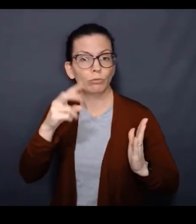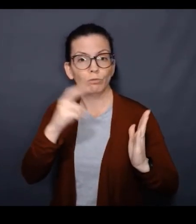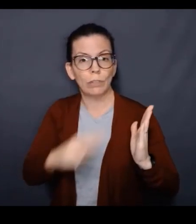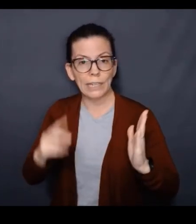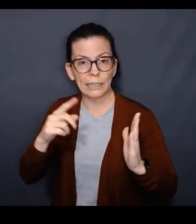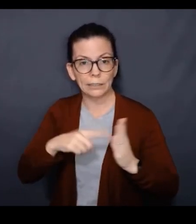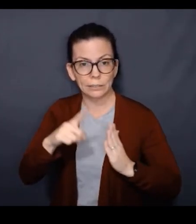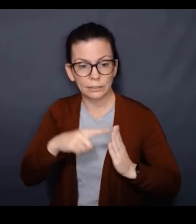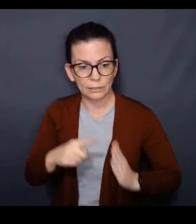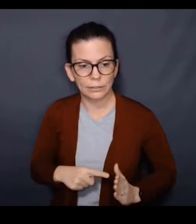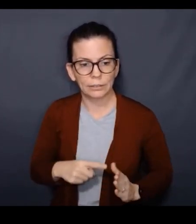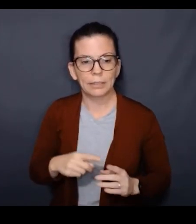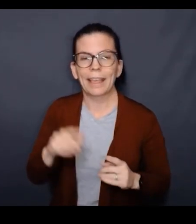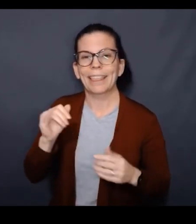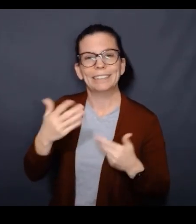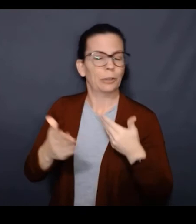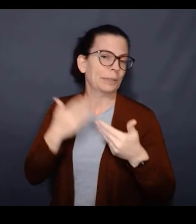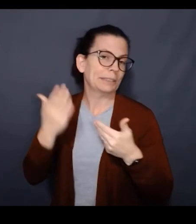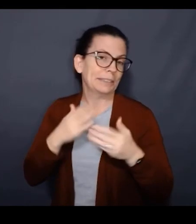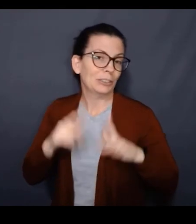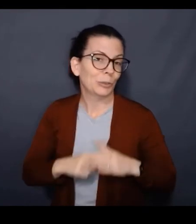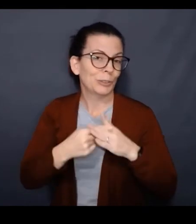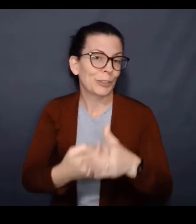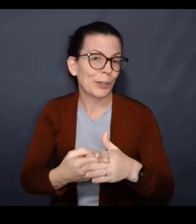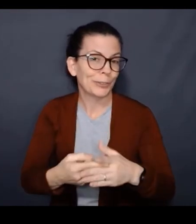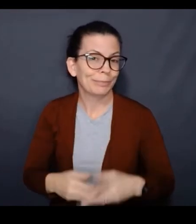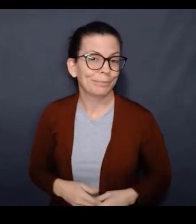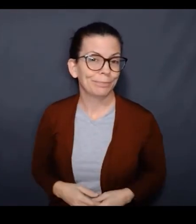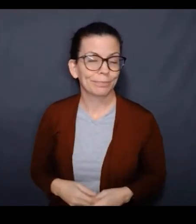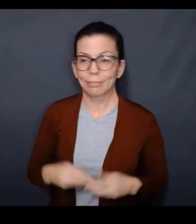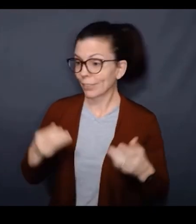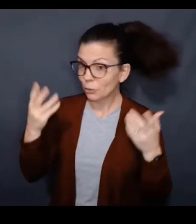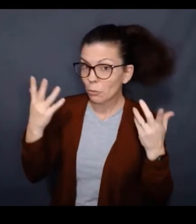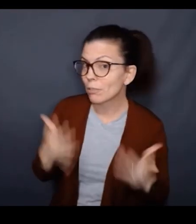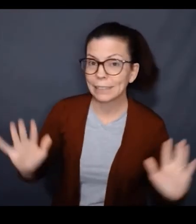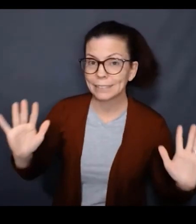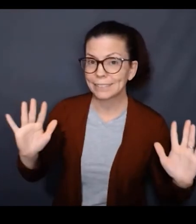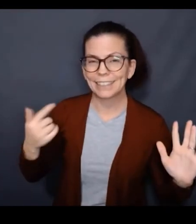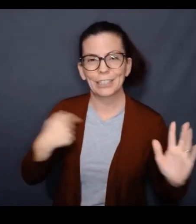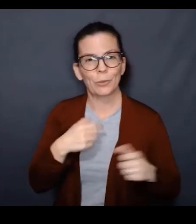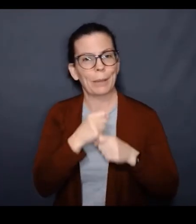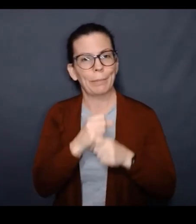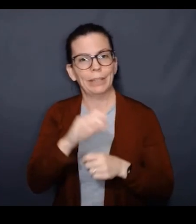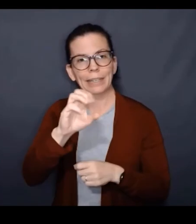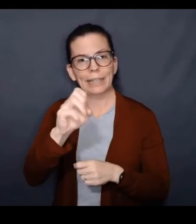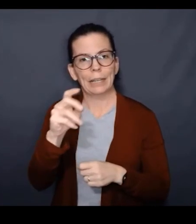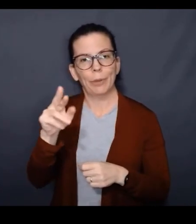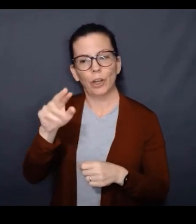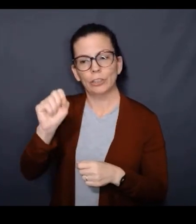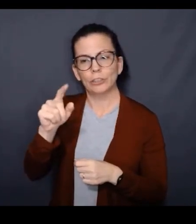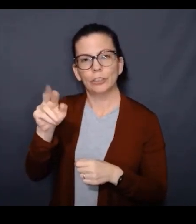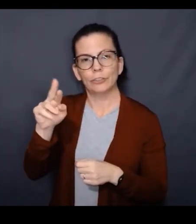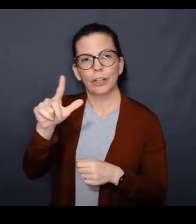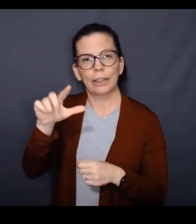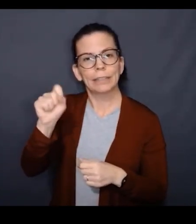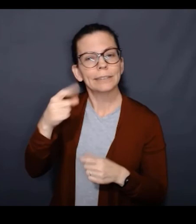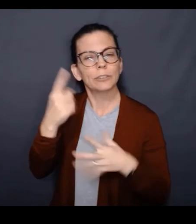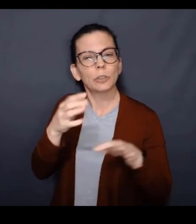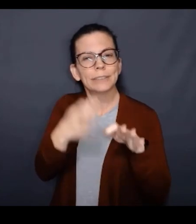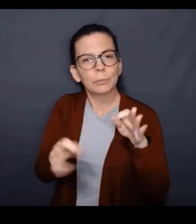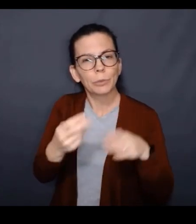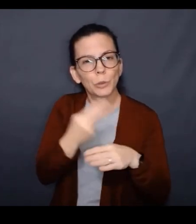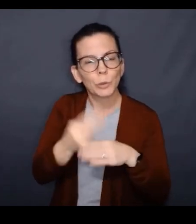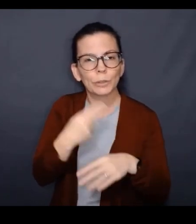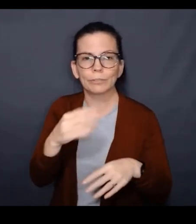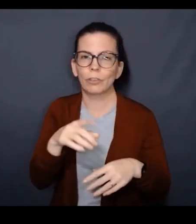like there were about 4 million weather readings. So that's how easy it is to get started. So that's